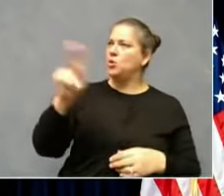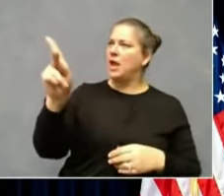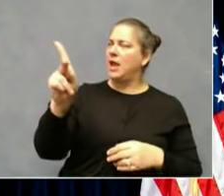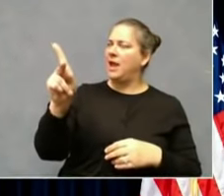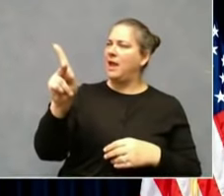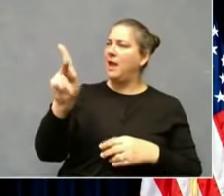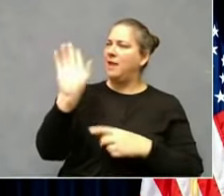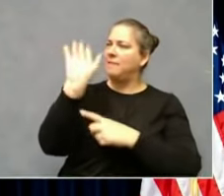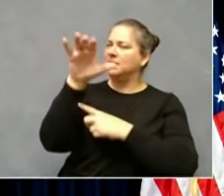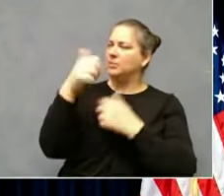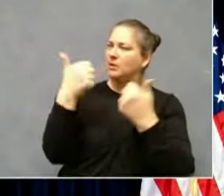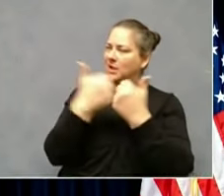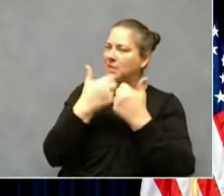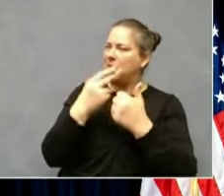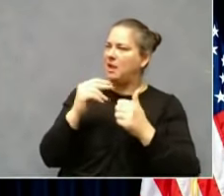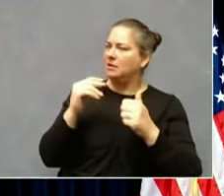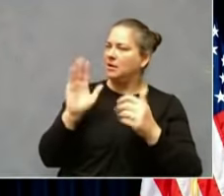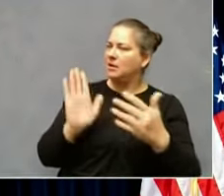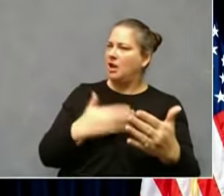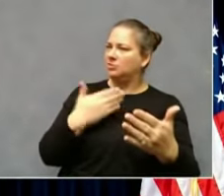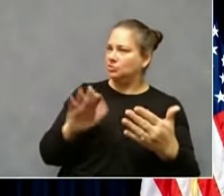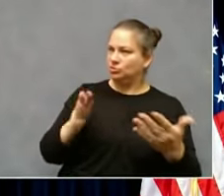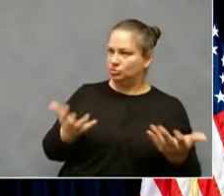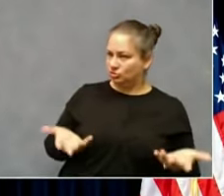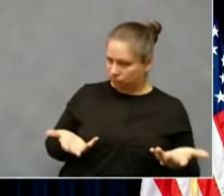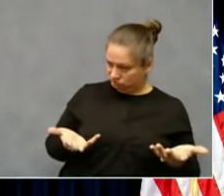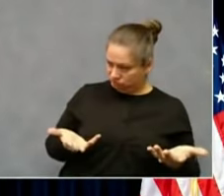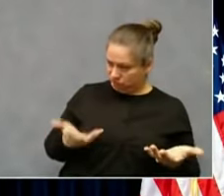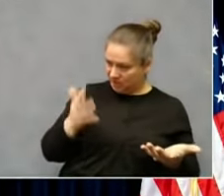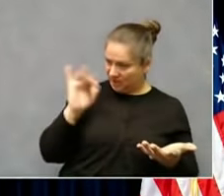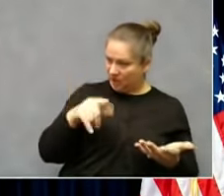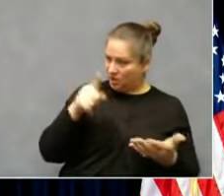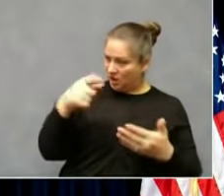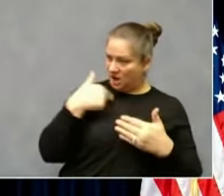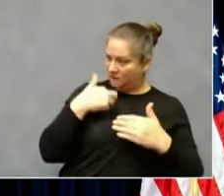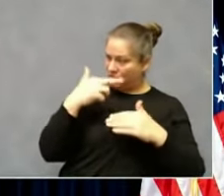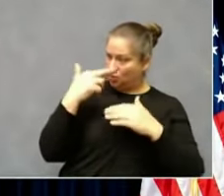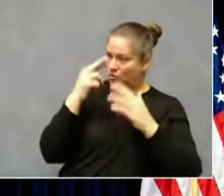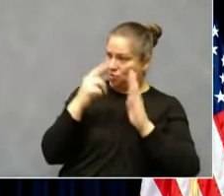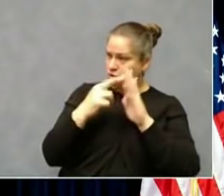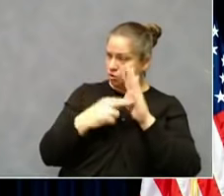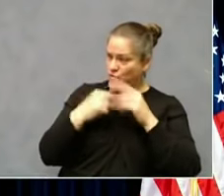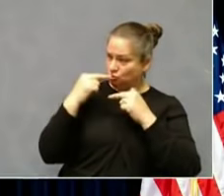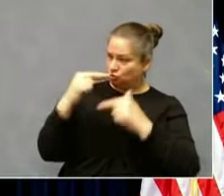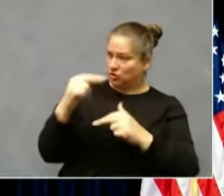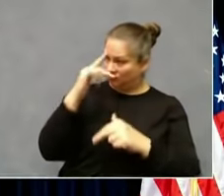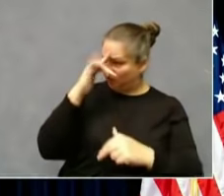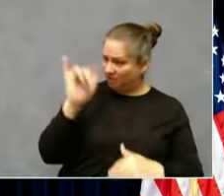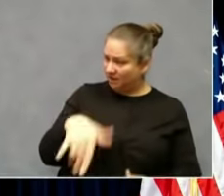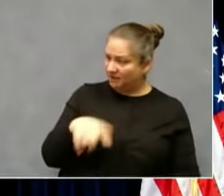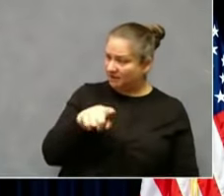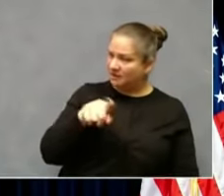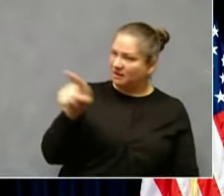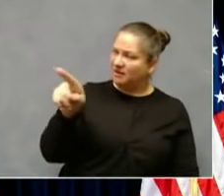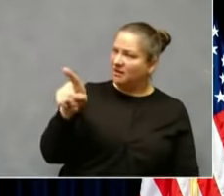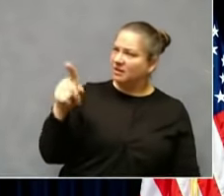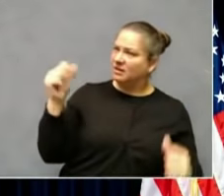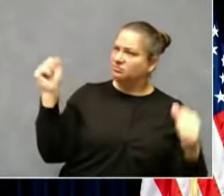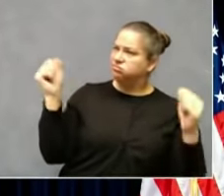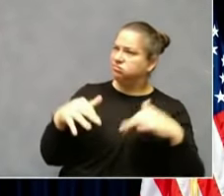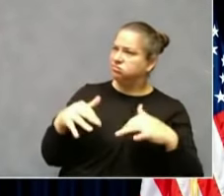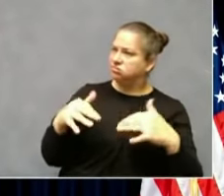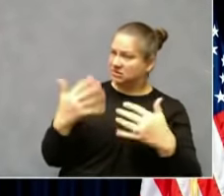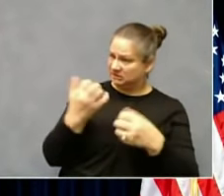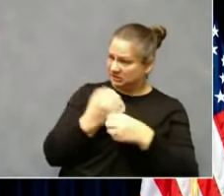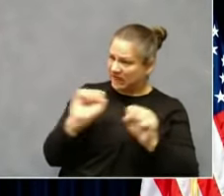Why don't type their restrictions on gatherings apply to this kind of public venue? And another way I guess of asking is how is it safer to attend